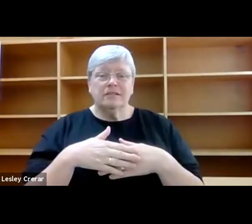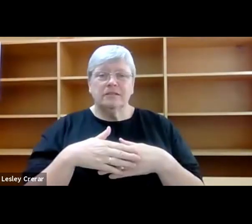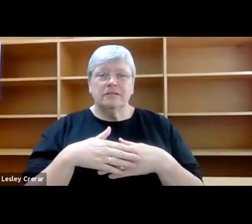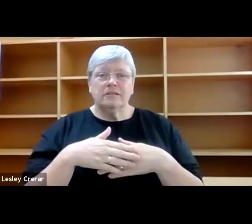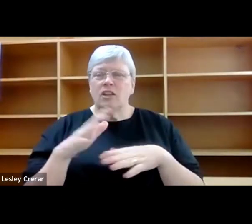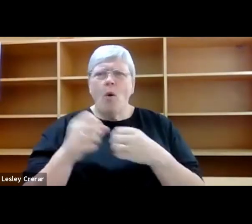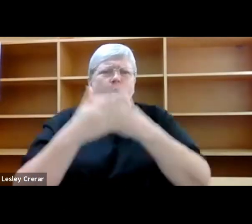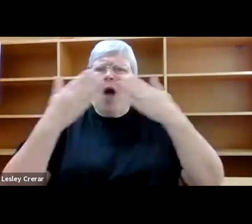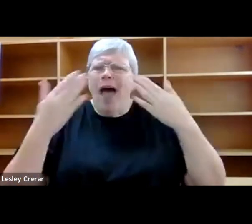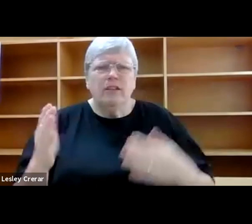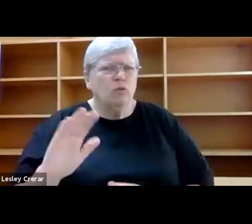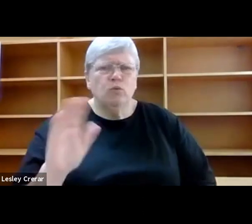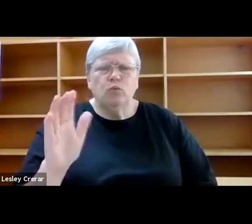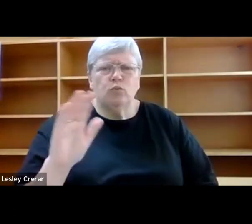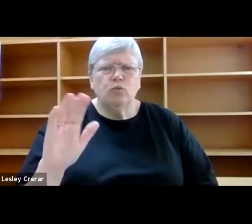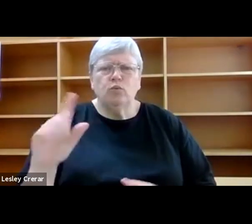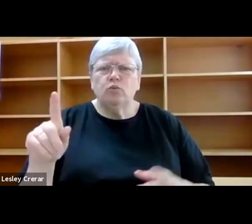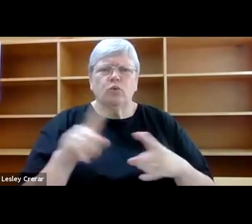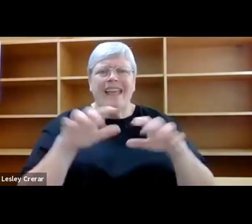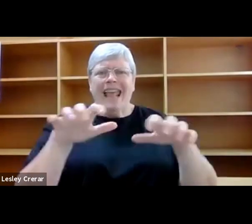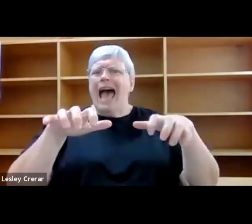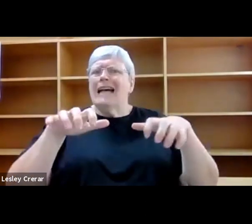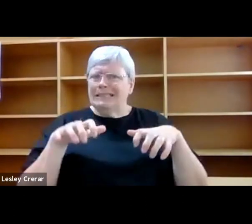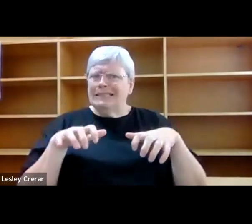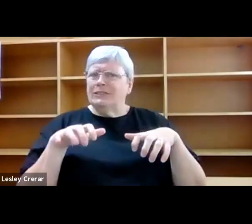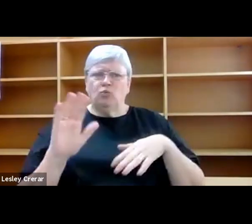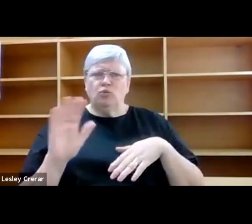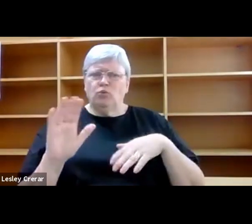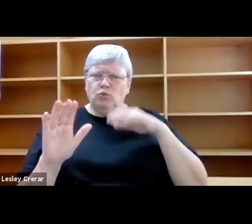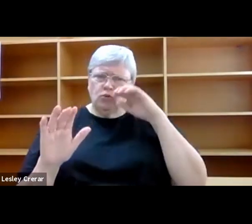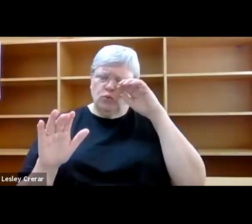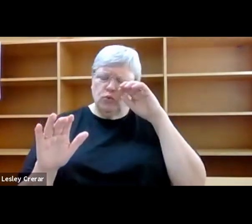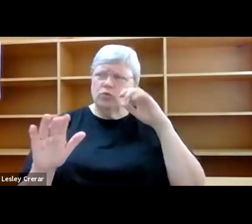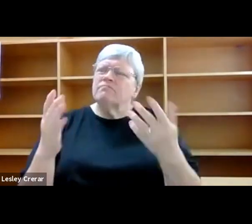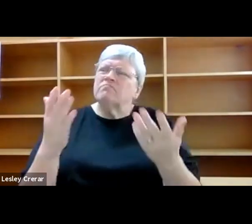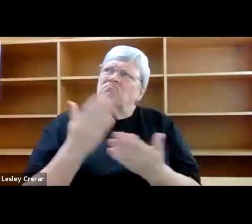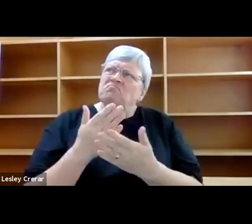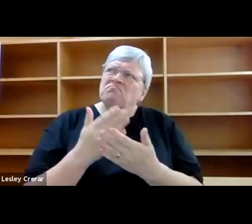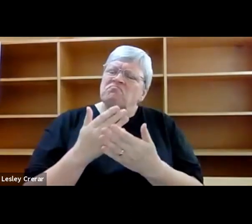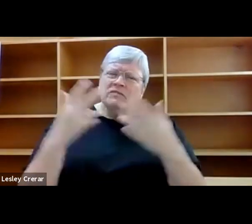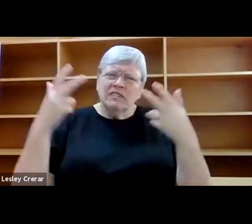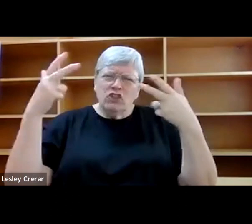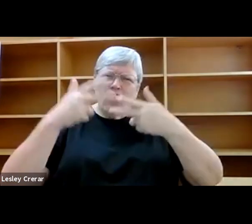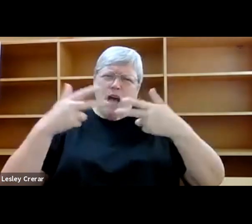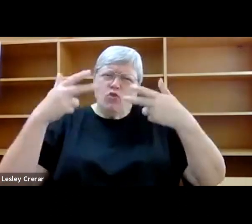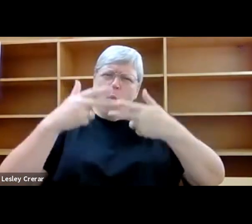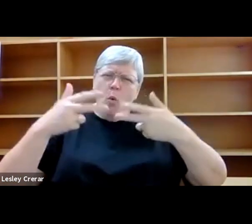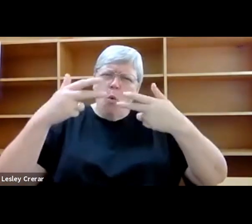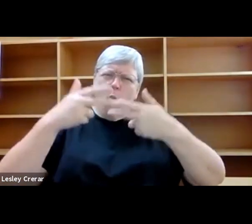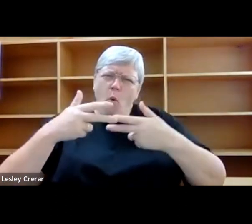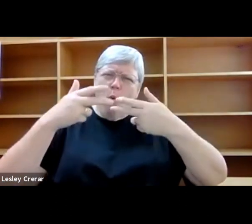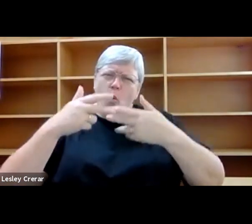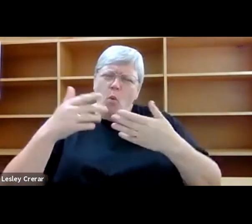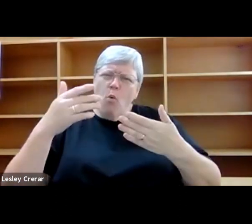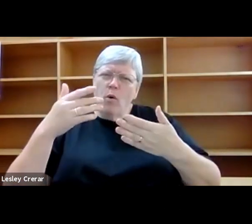bright light the way it was in Iceland at the solstice. Rather, it was a lightly shadowed dusk that made way